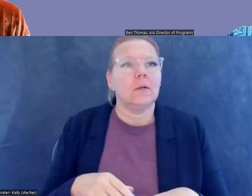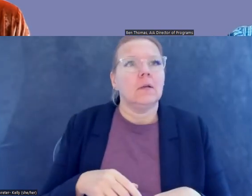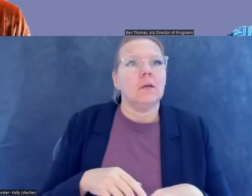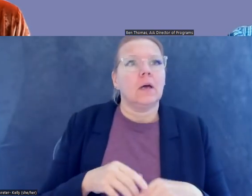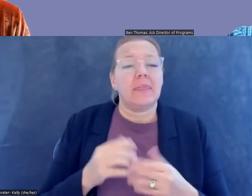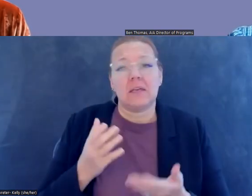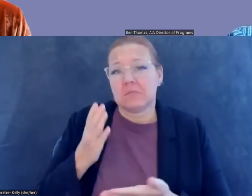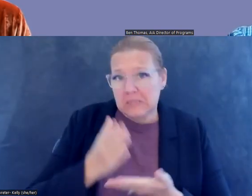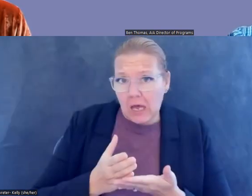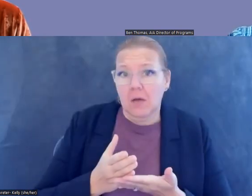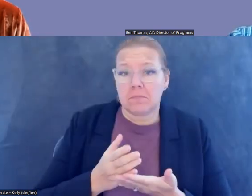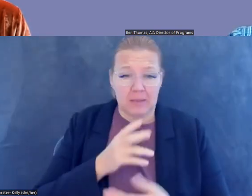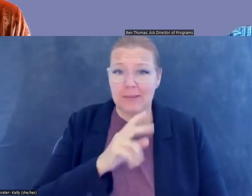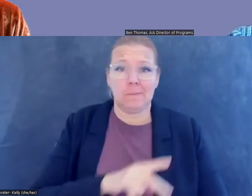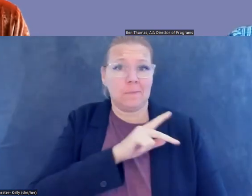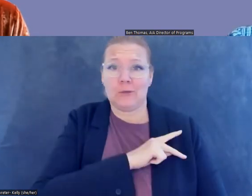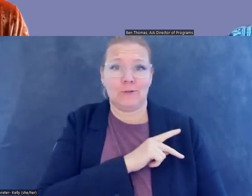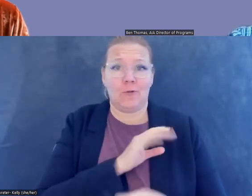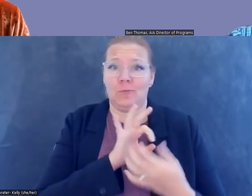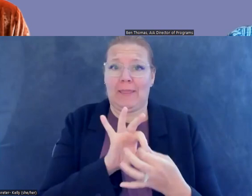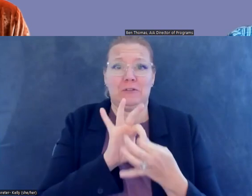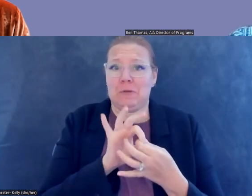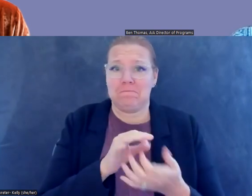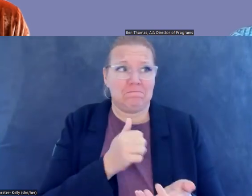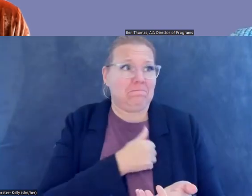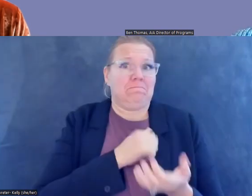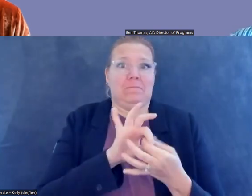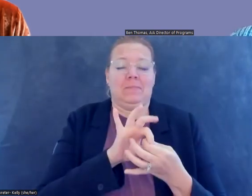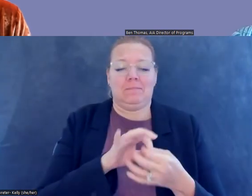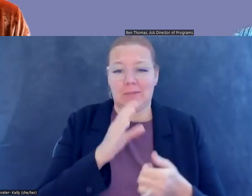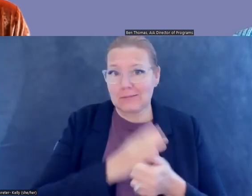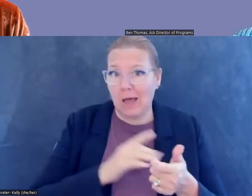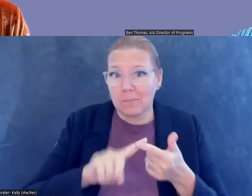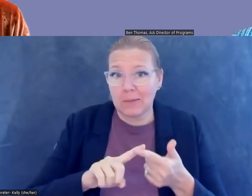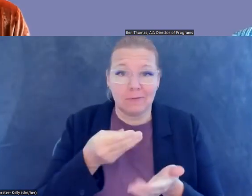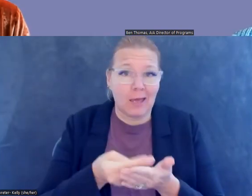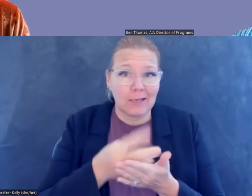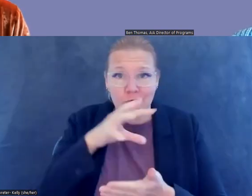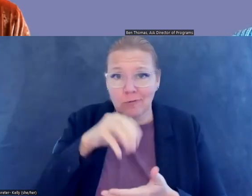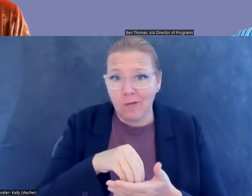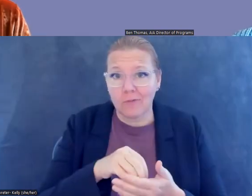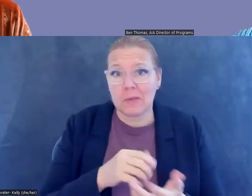some, I think it was personal relationships. Some, think it was financial gain. Um,